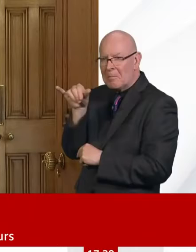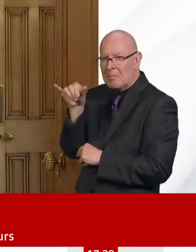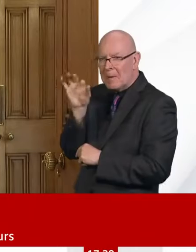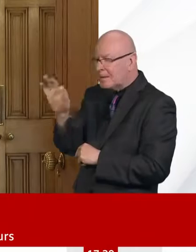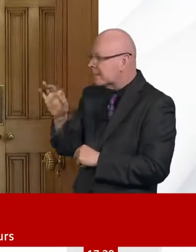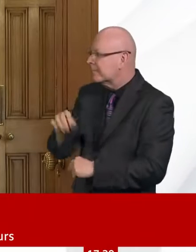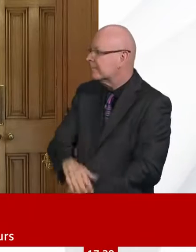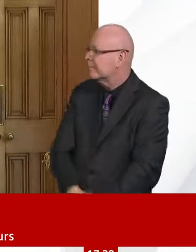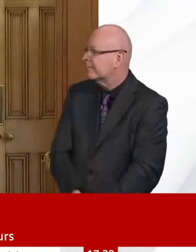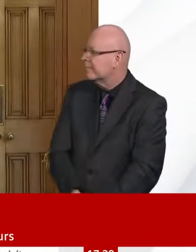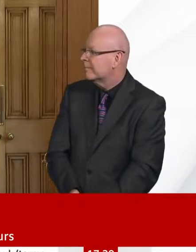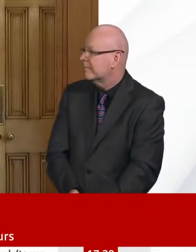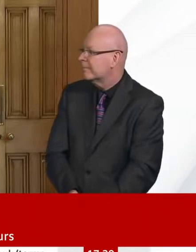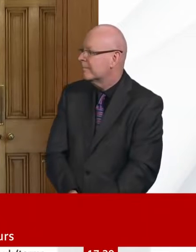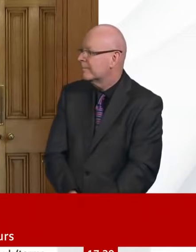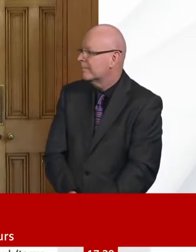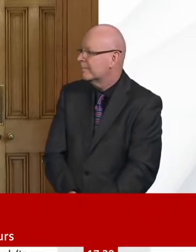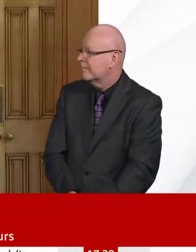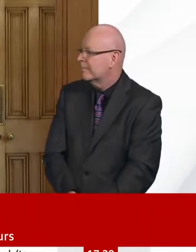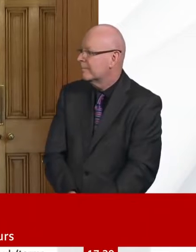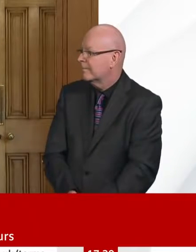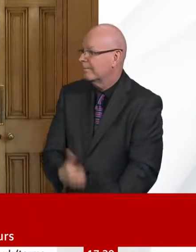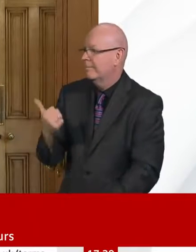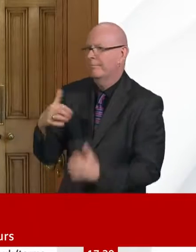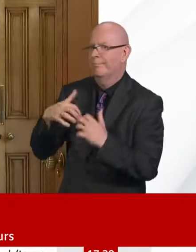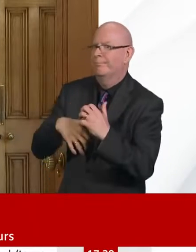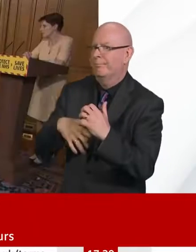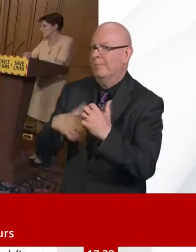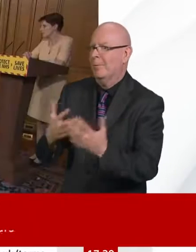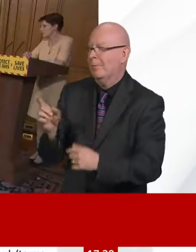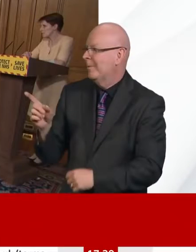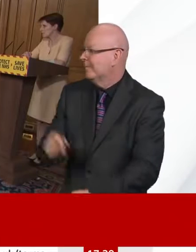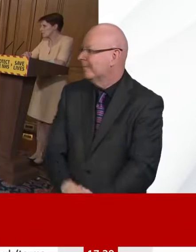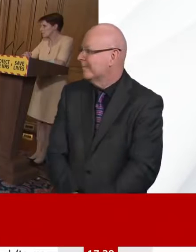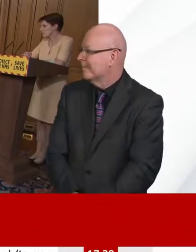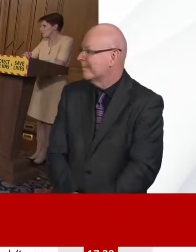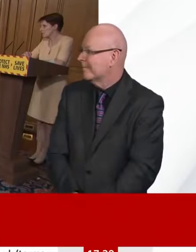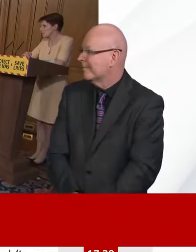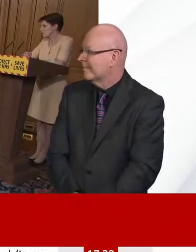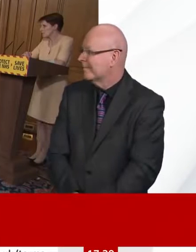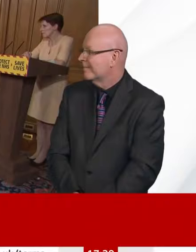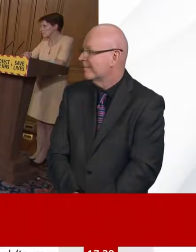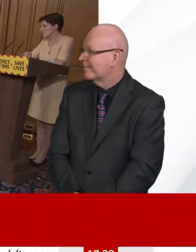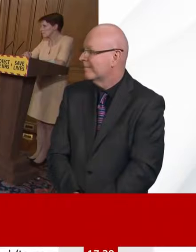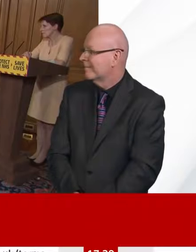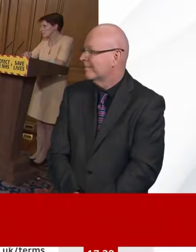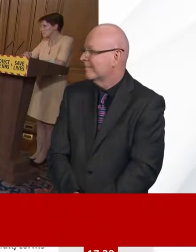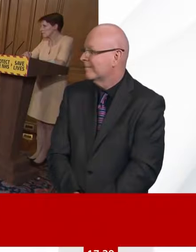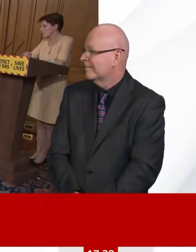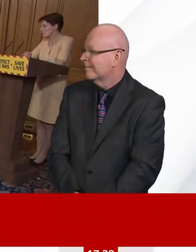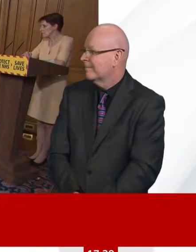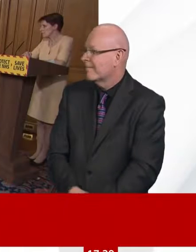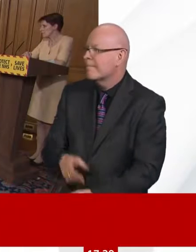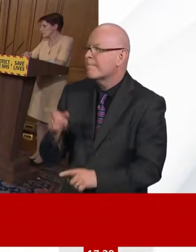reported, yes, there are just 19 patients currently at NHS Nightingale in London. But hundreds are dying in care homes